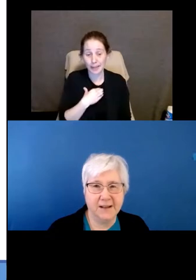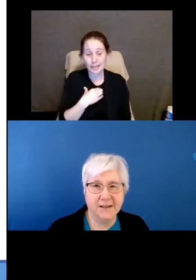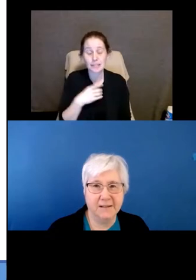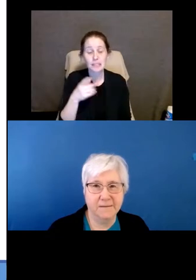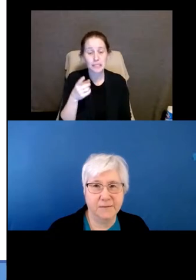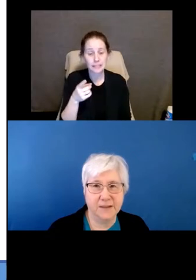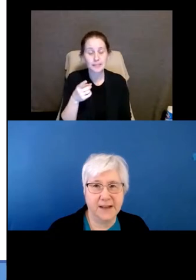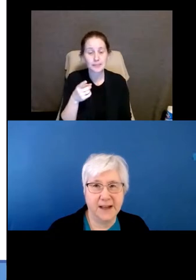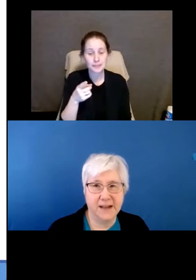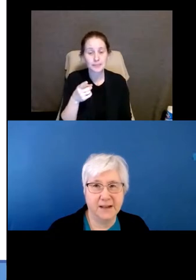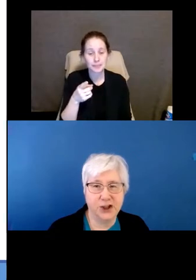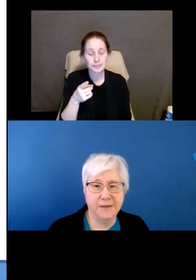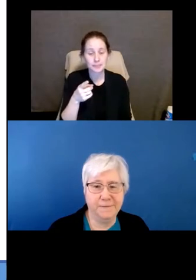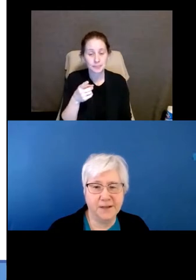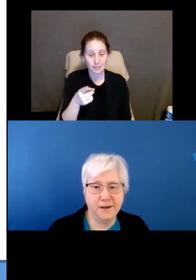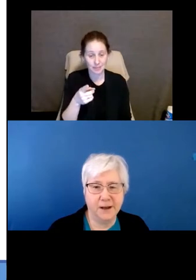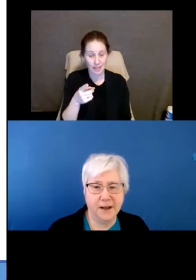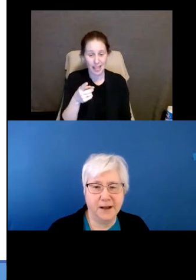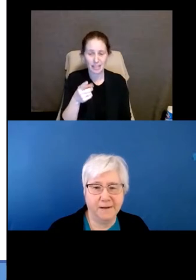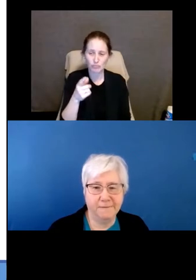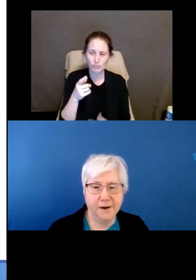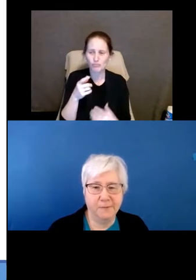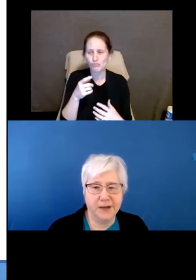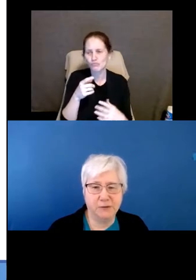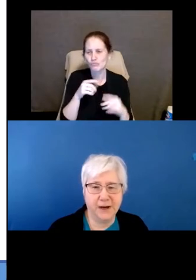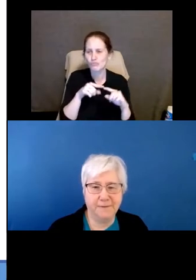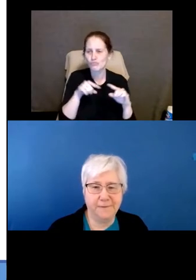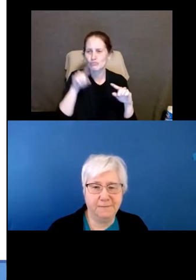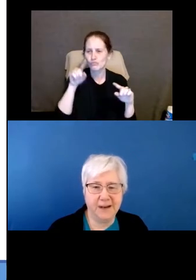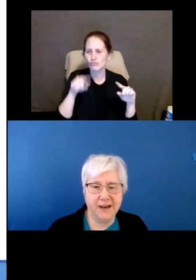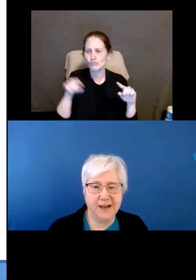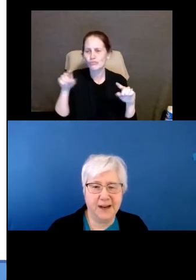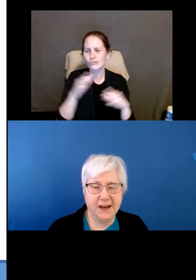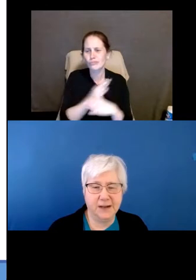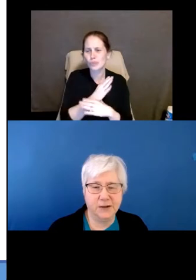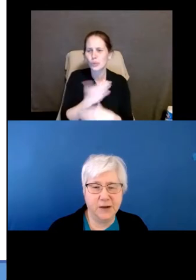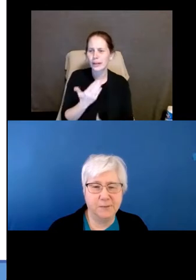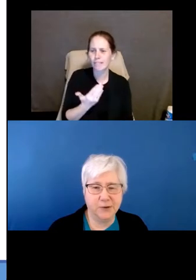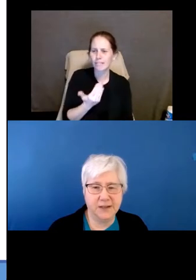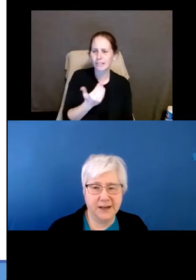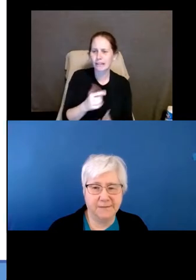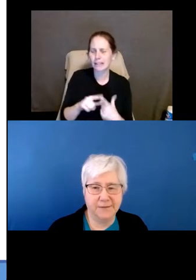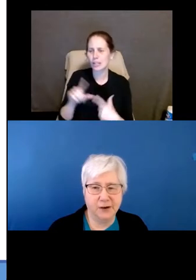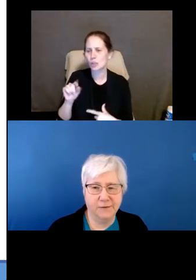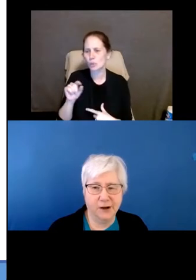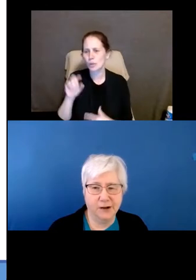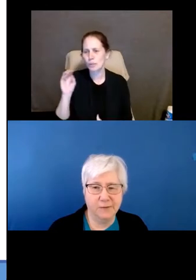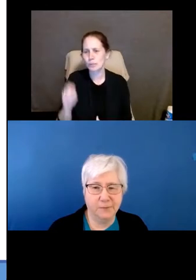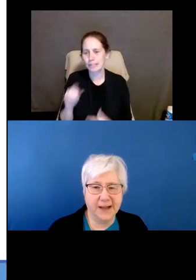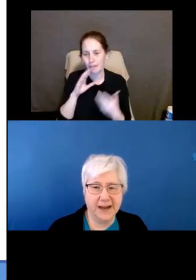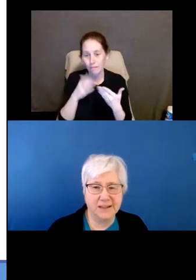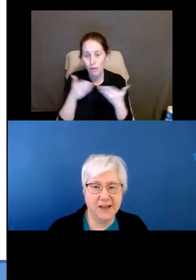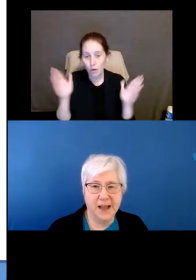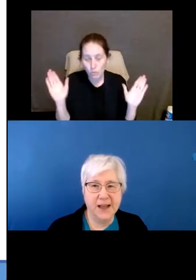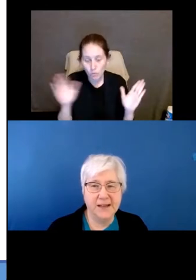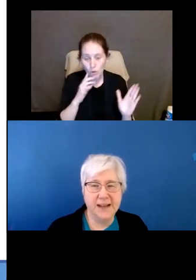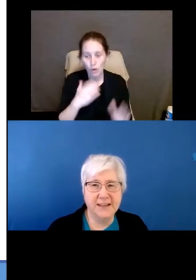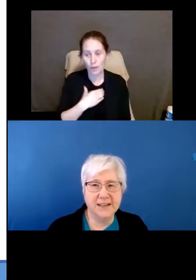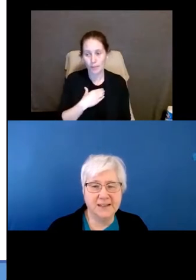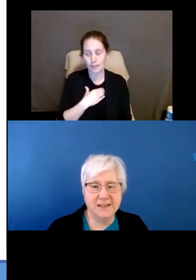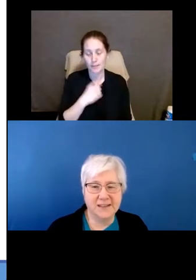shift from between 15 and 20% of the overall complaints.